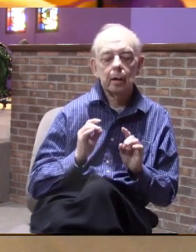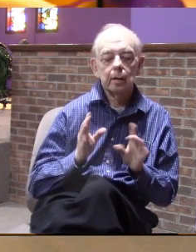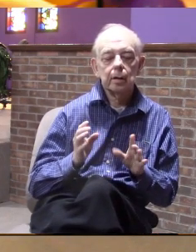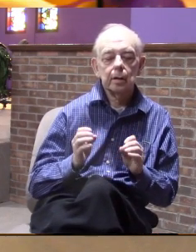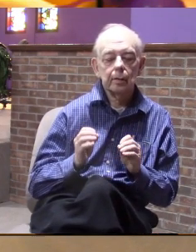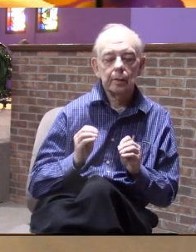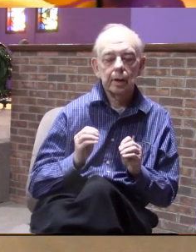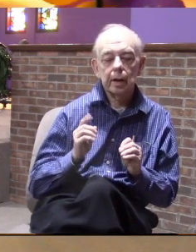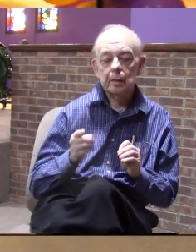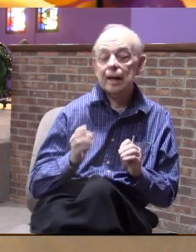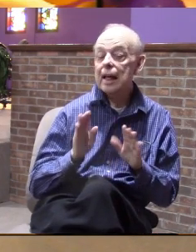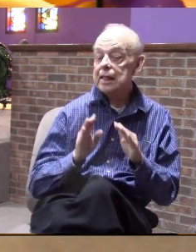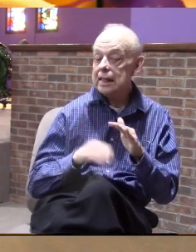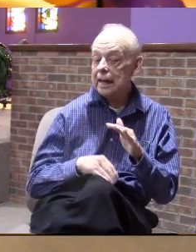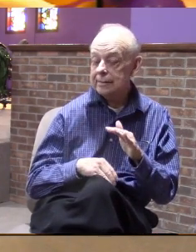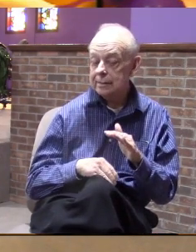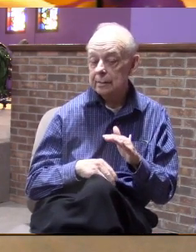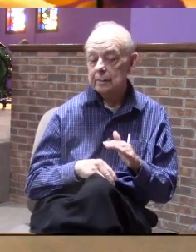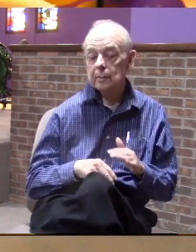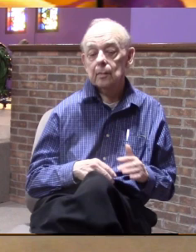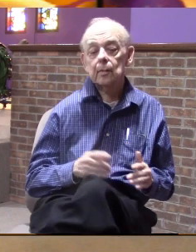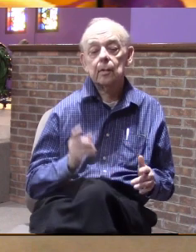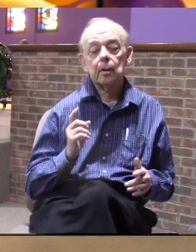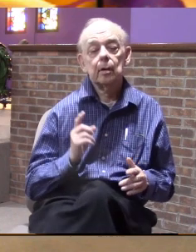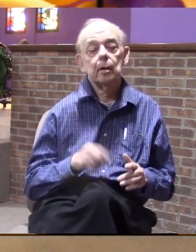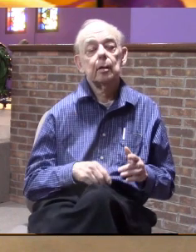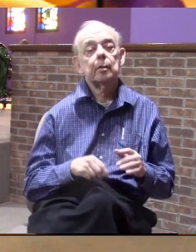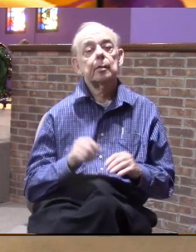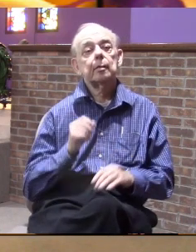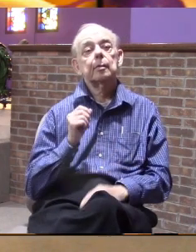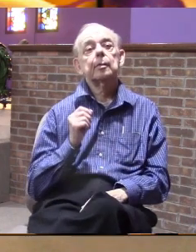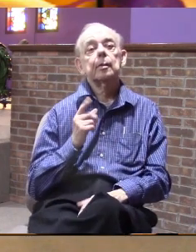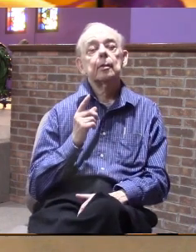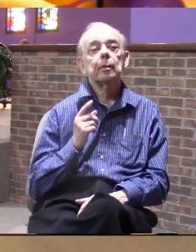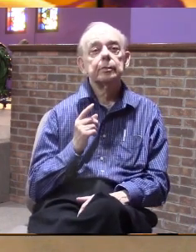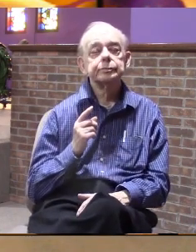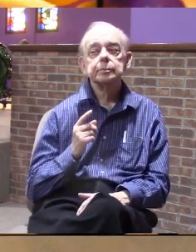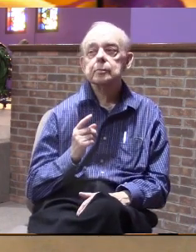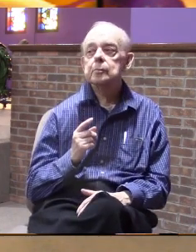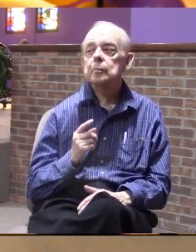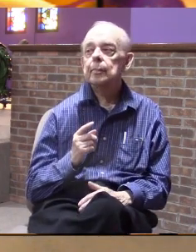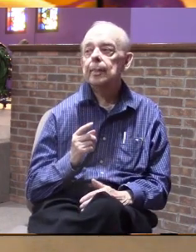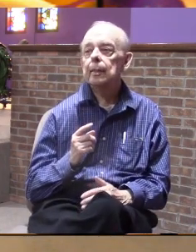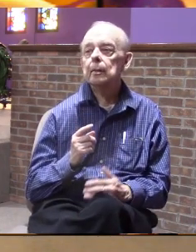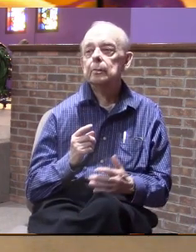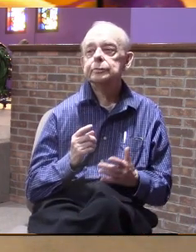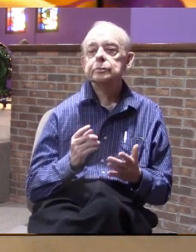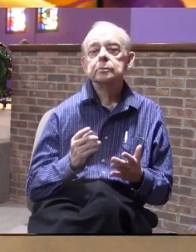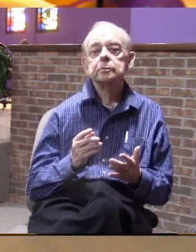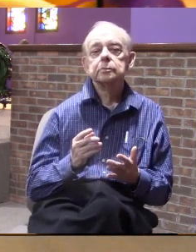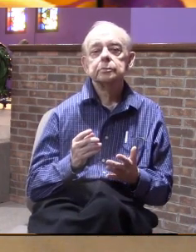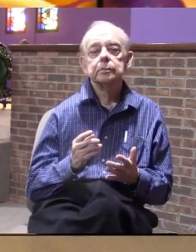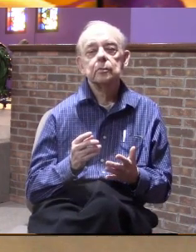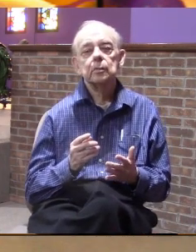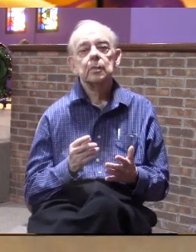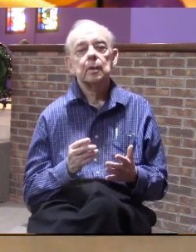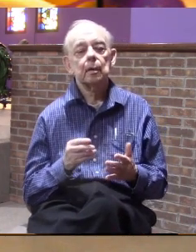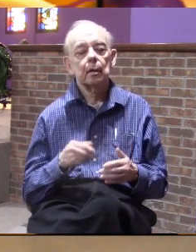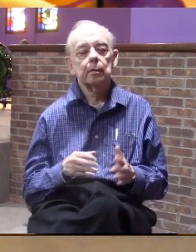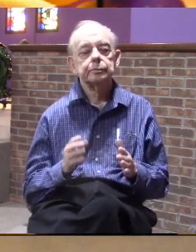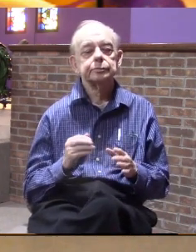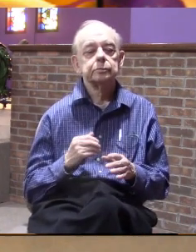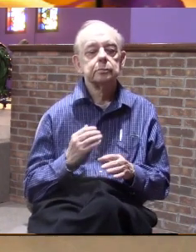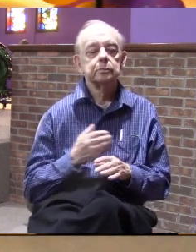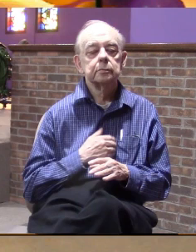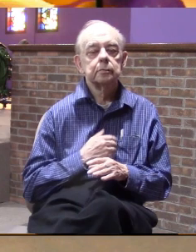him less so what we need to understand and that is this let